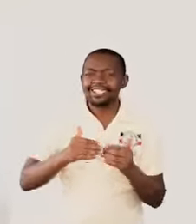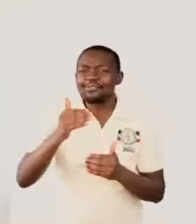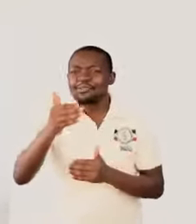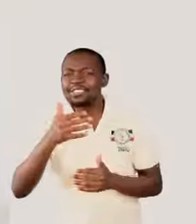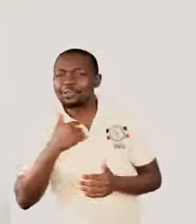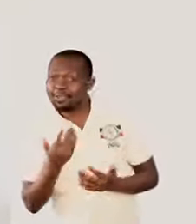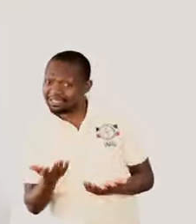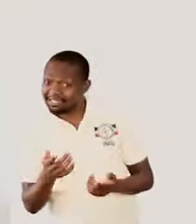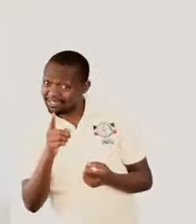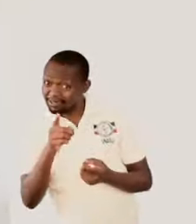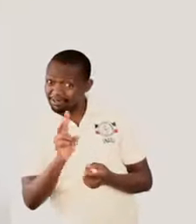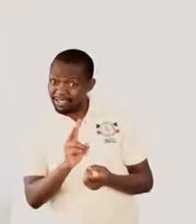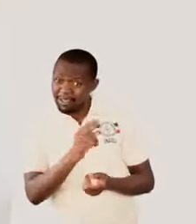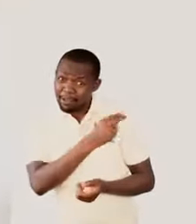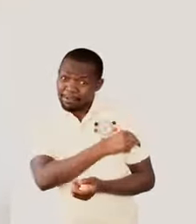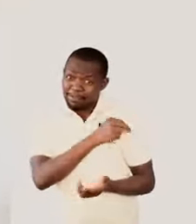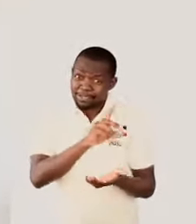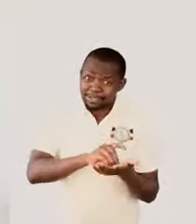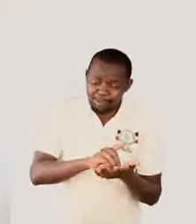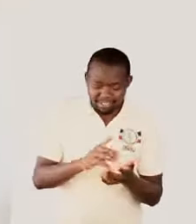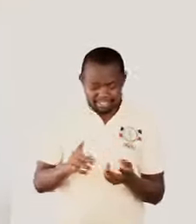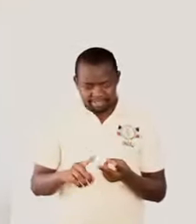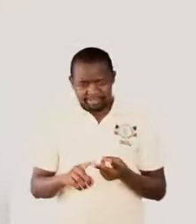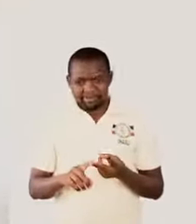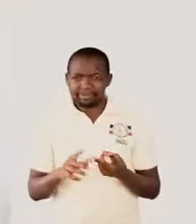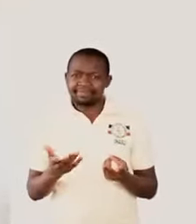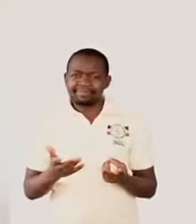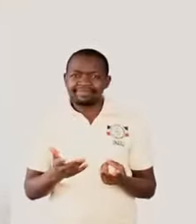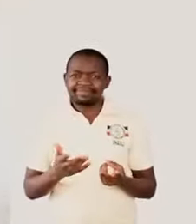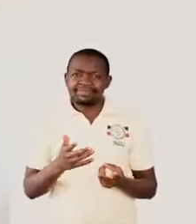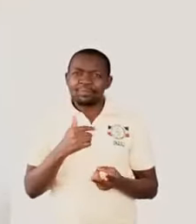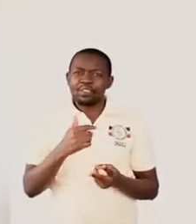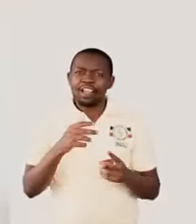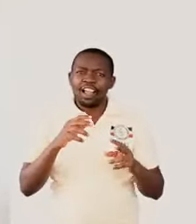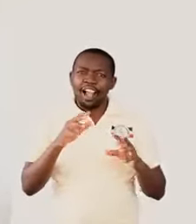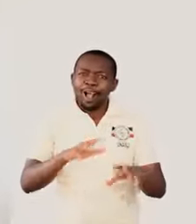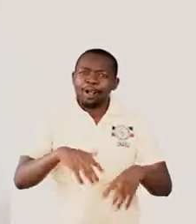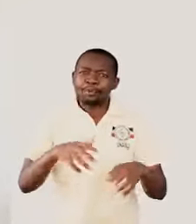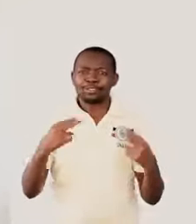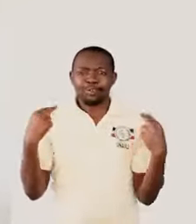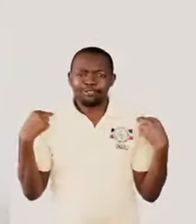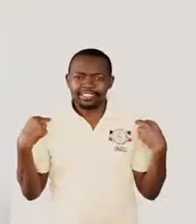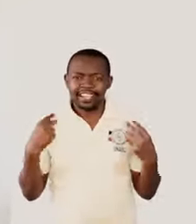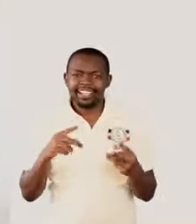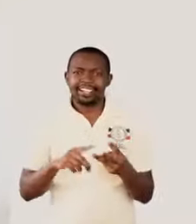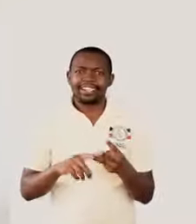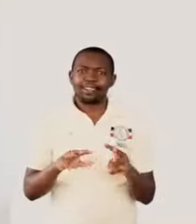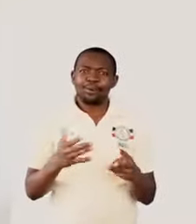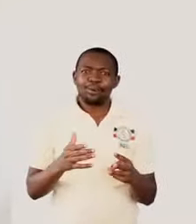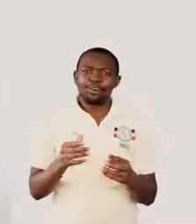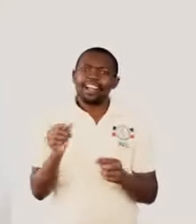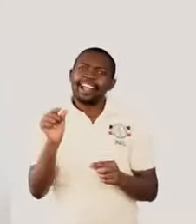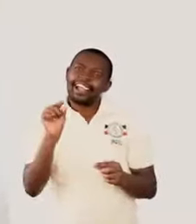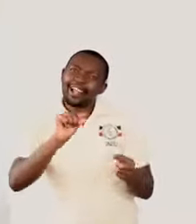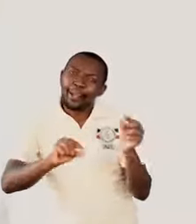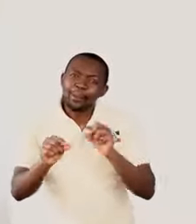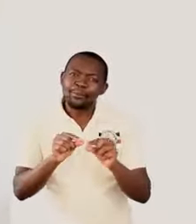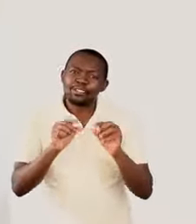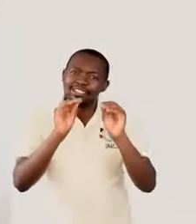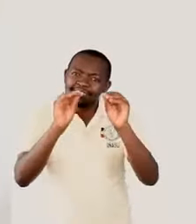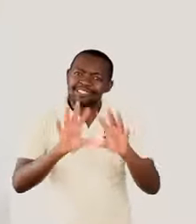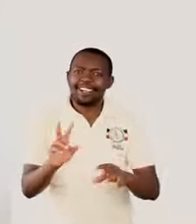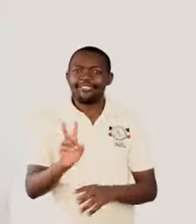Would you want to become a medical doctor, a nurse, an aggregator officer, or what about a chemistry teacher like myself?